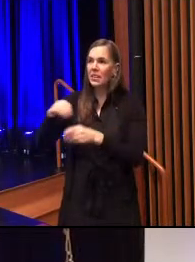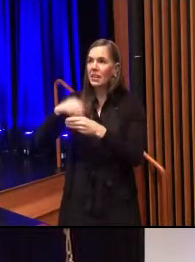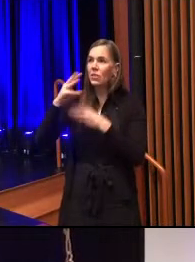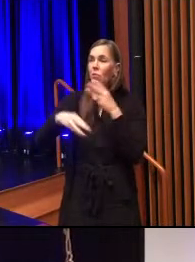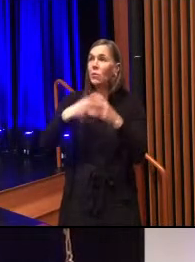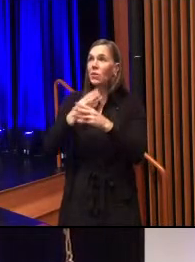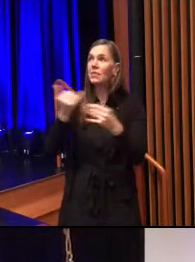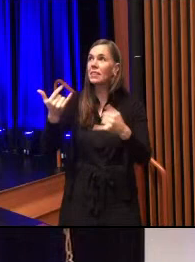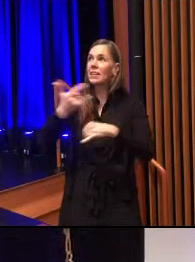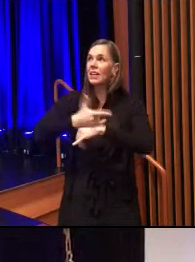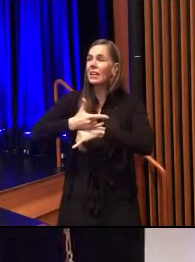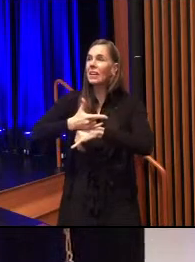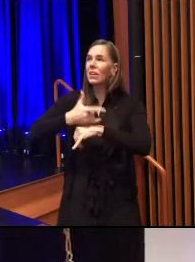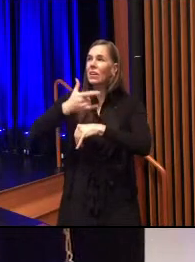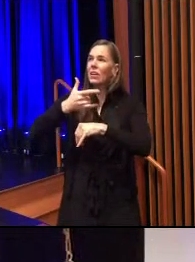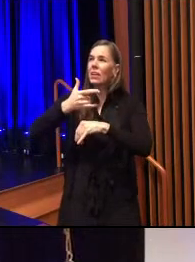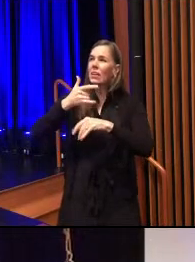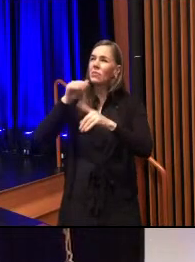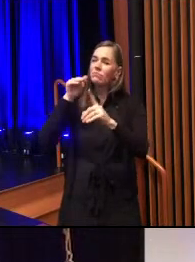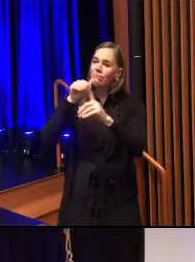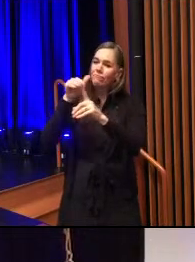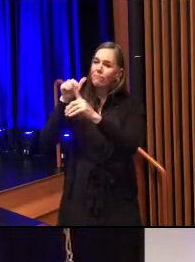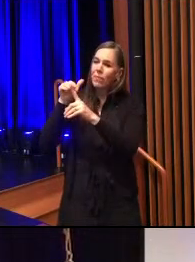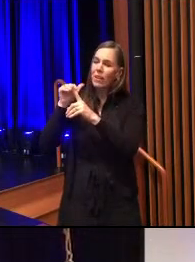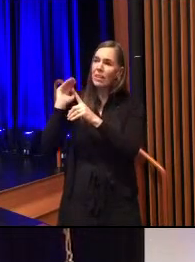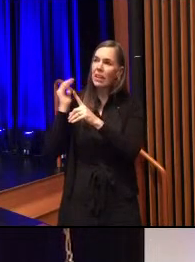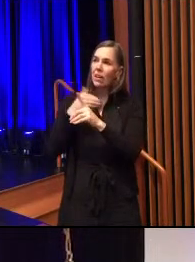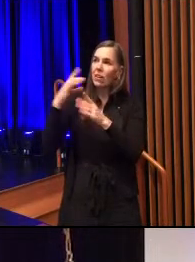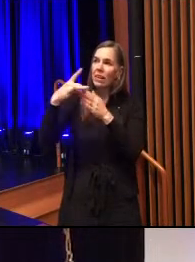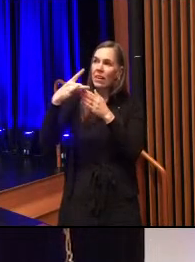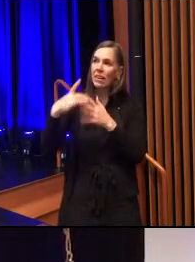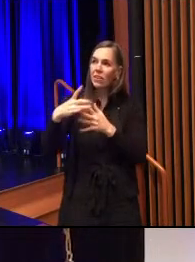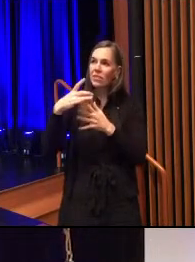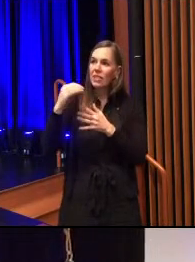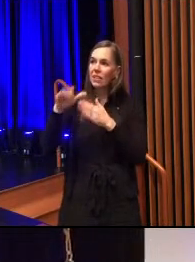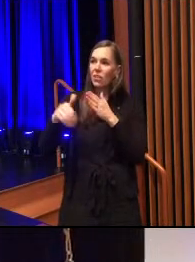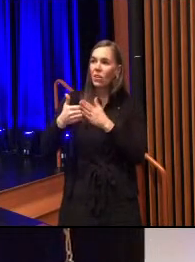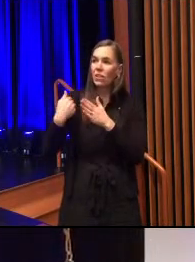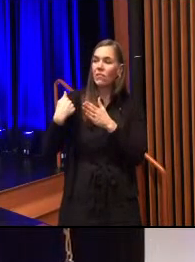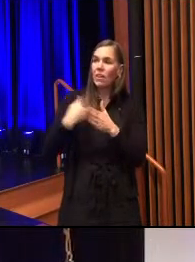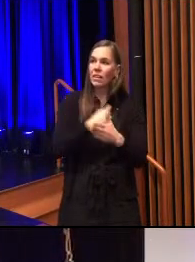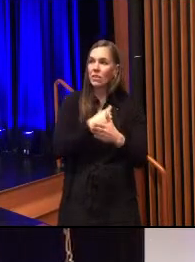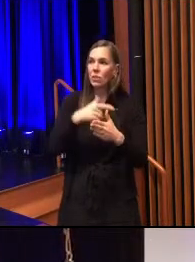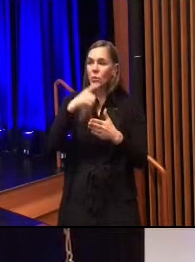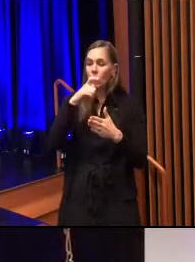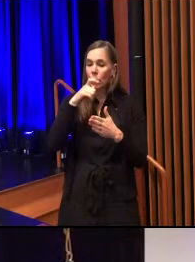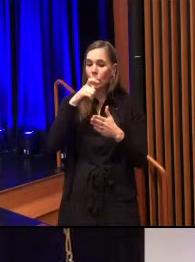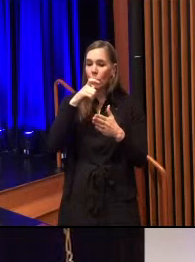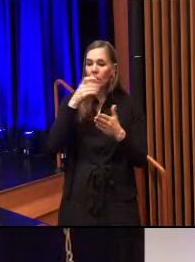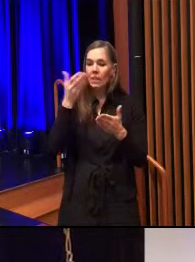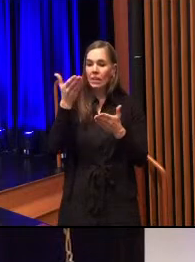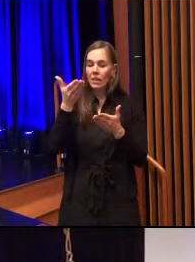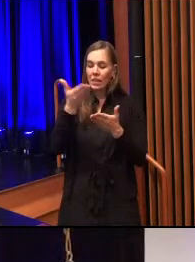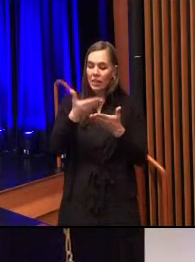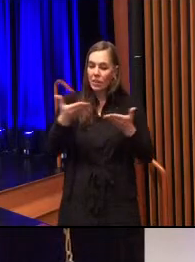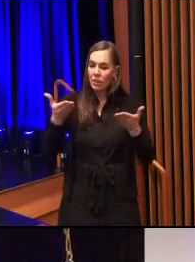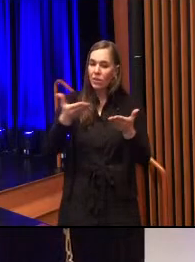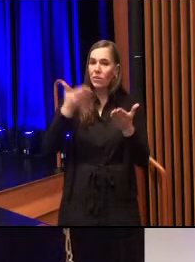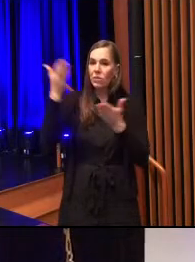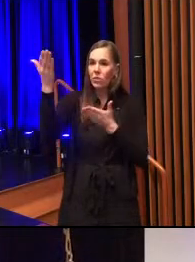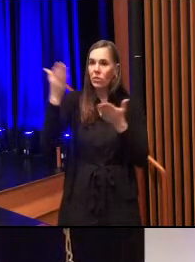that you remind our leaders and all of us the responsibility to serve the common good of all.